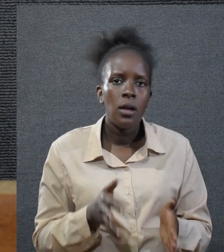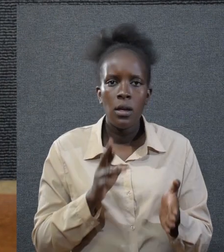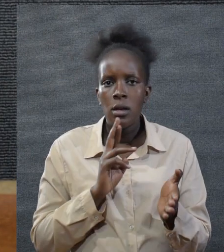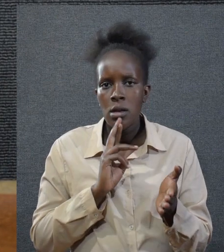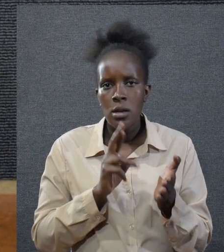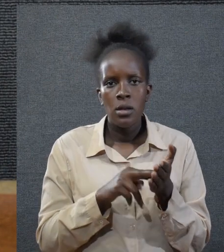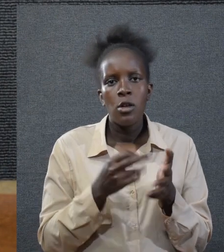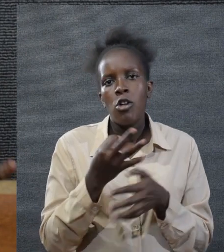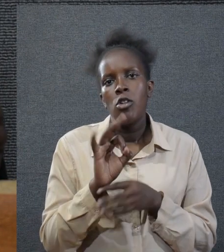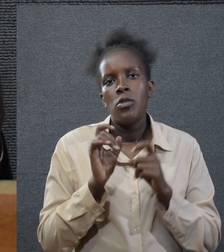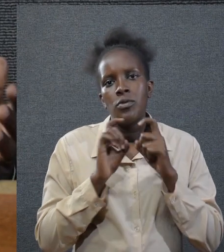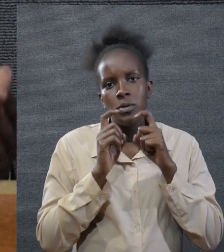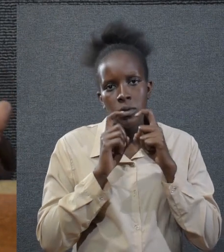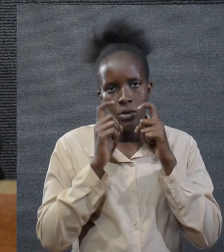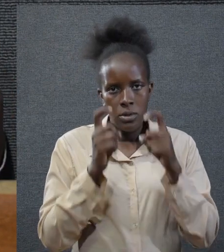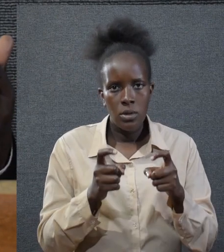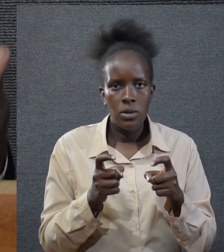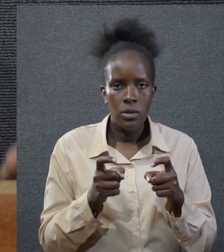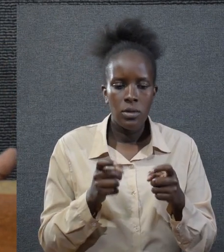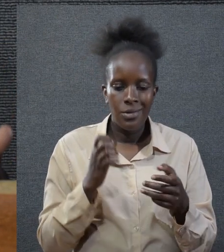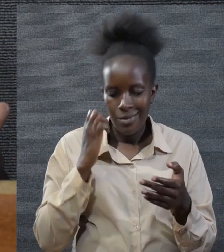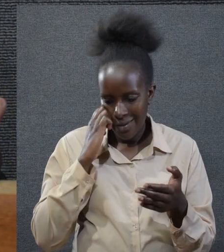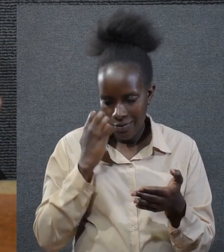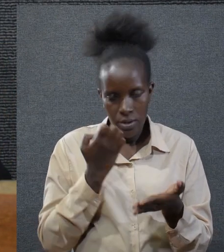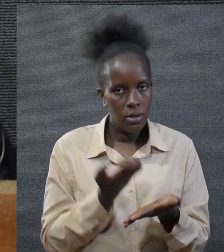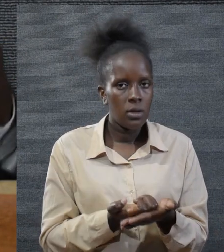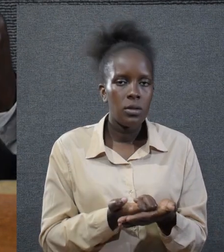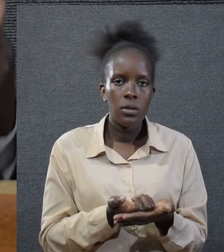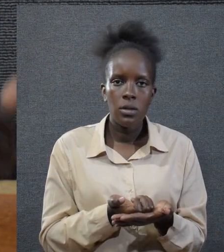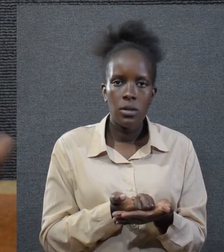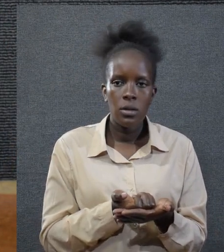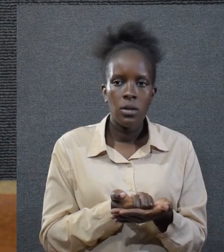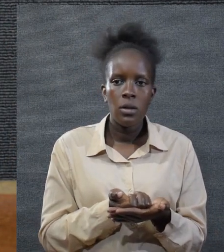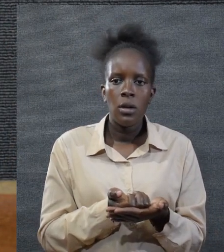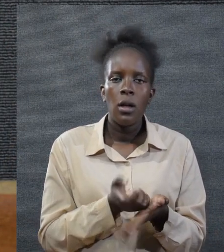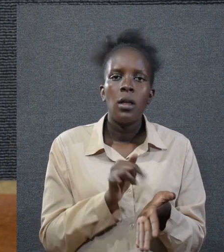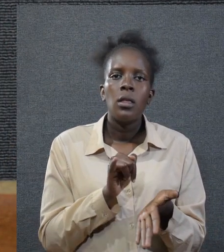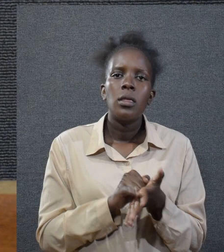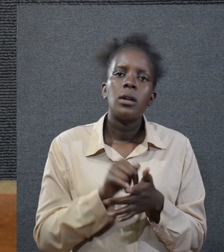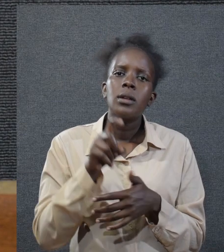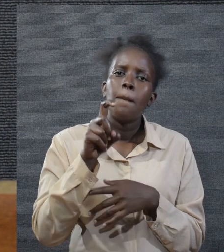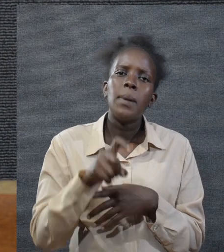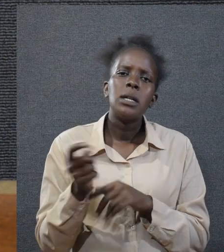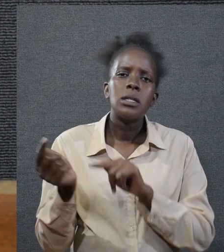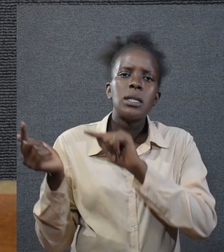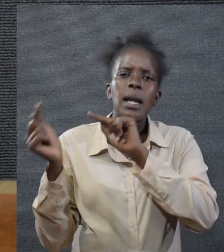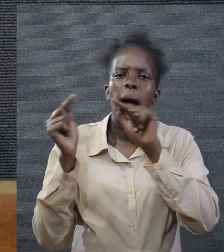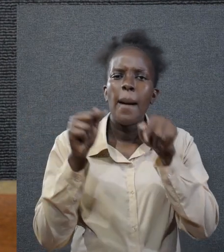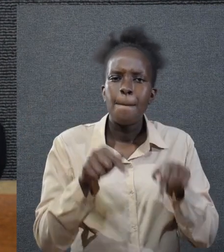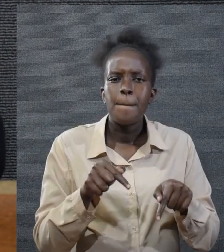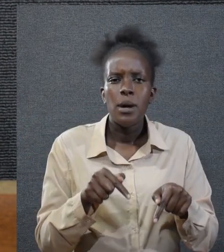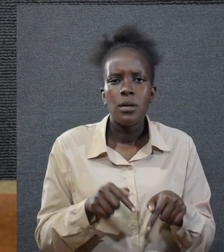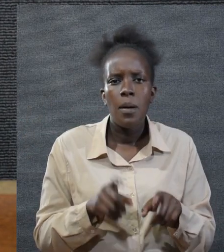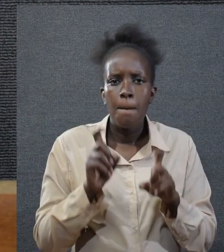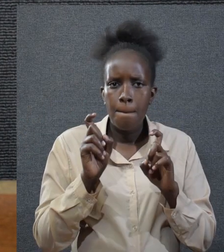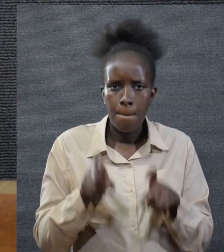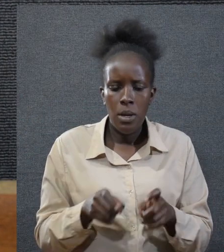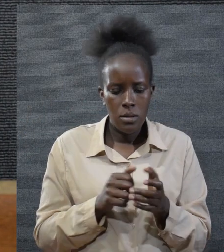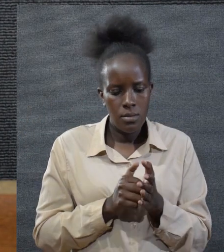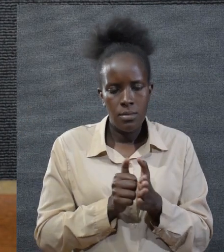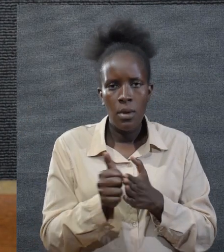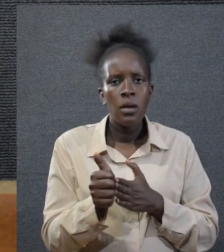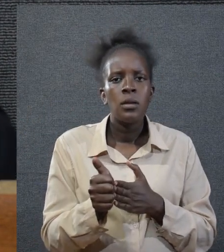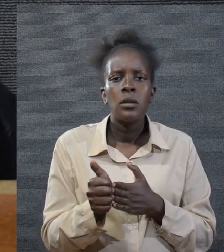listeners, the consequence of sin is evident that it must come,